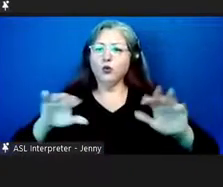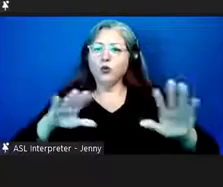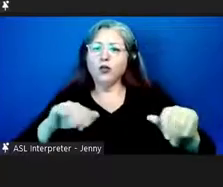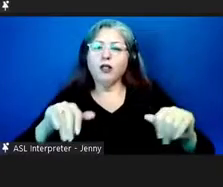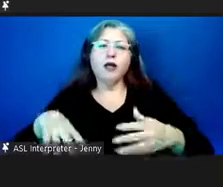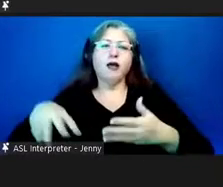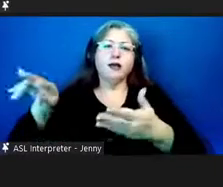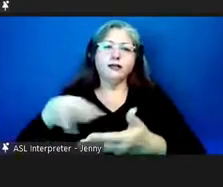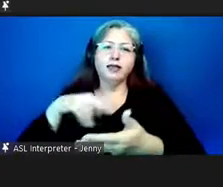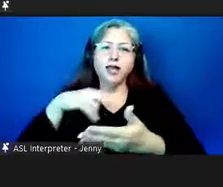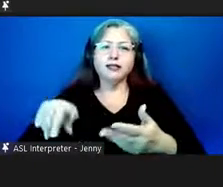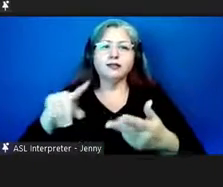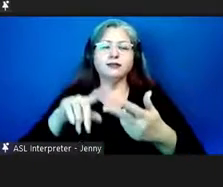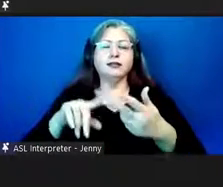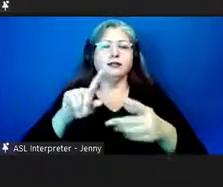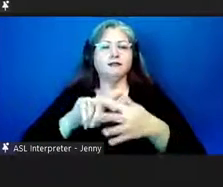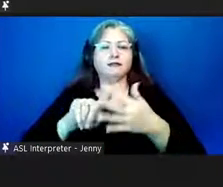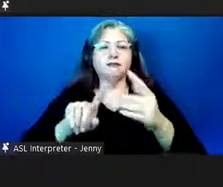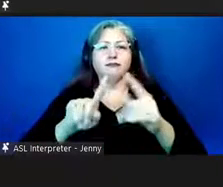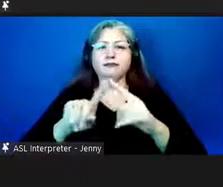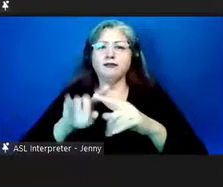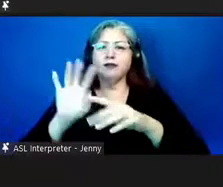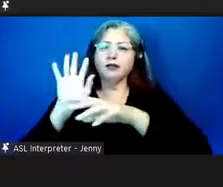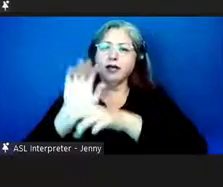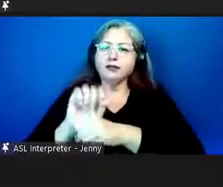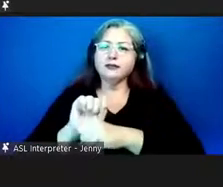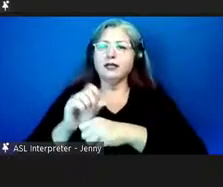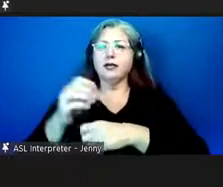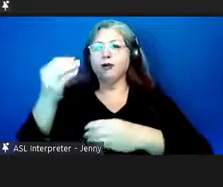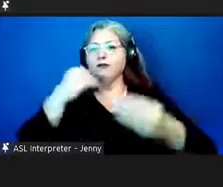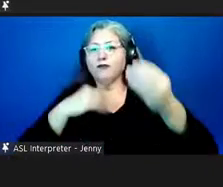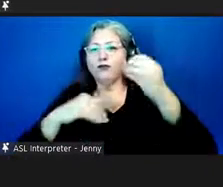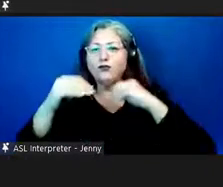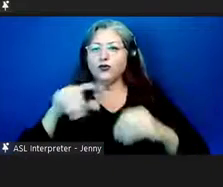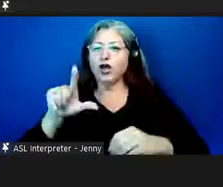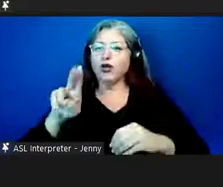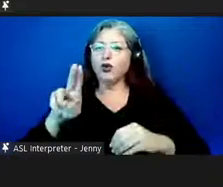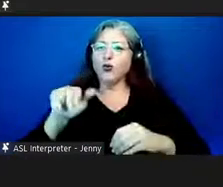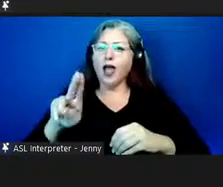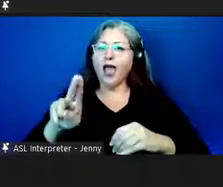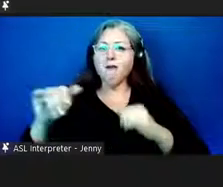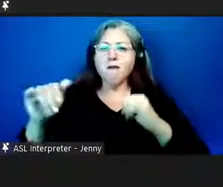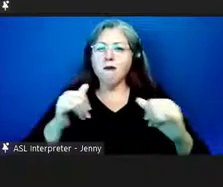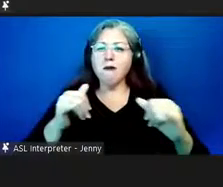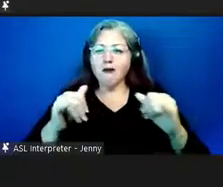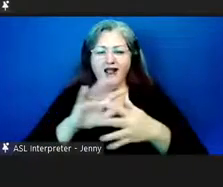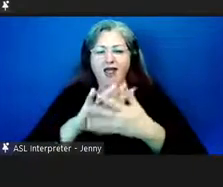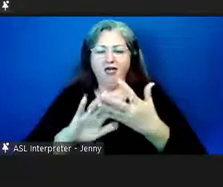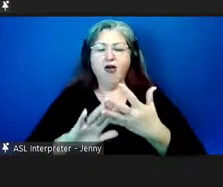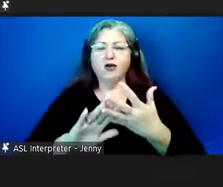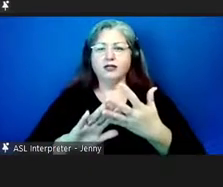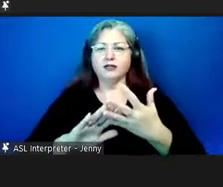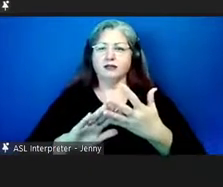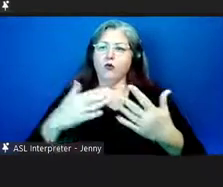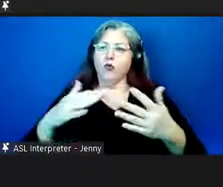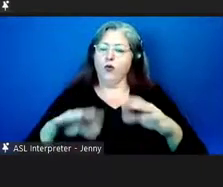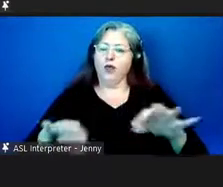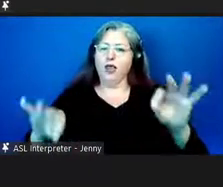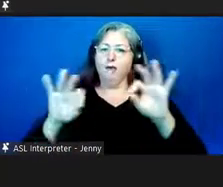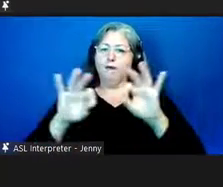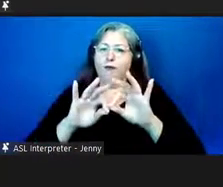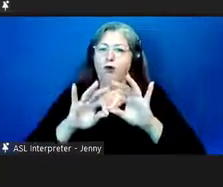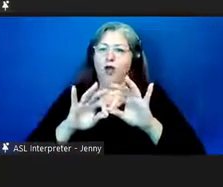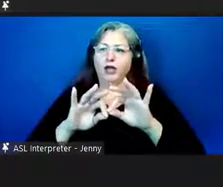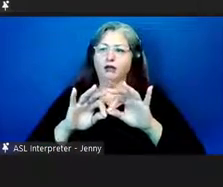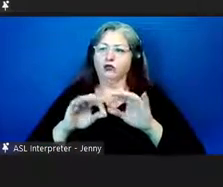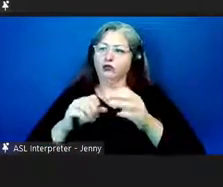our customs our food our luau and things like that were important for that